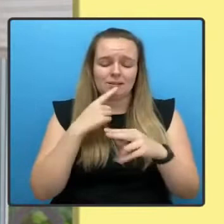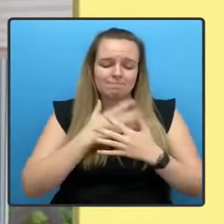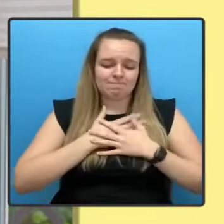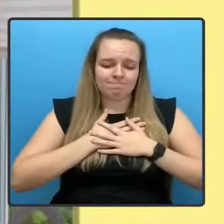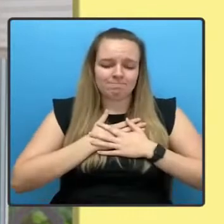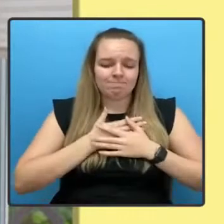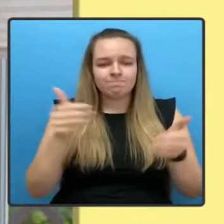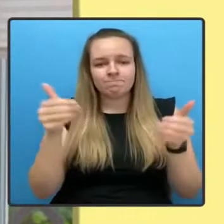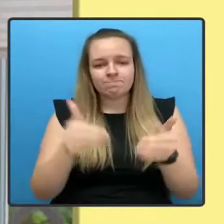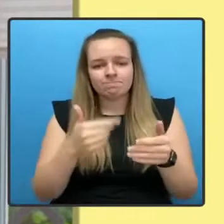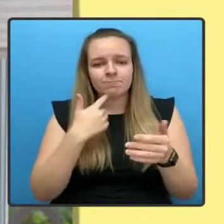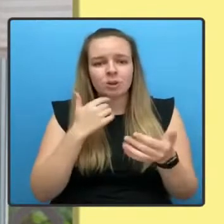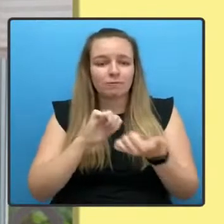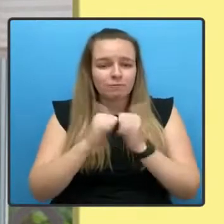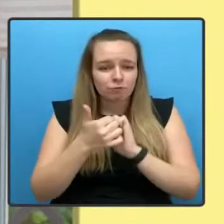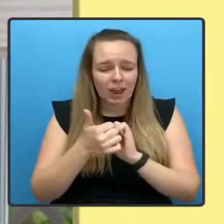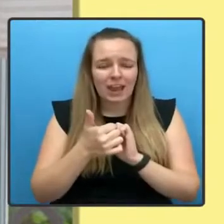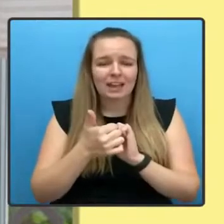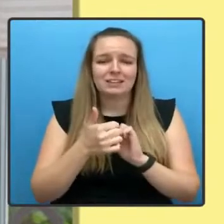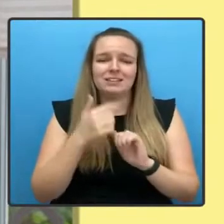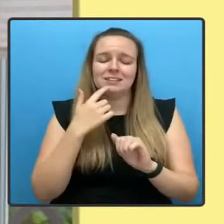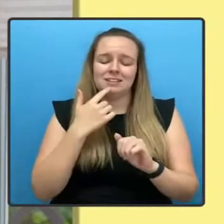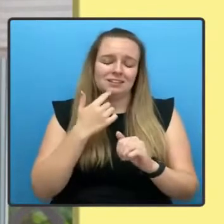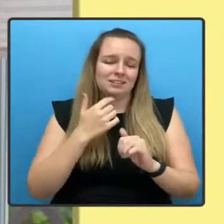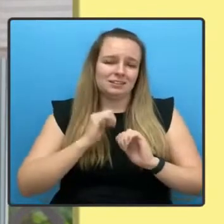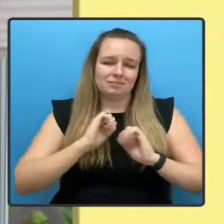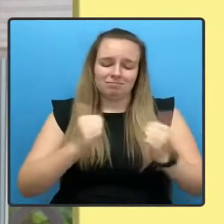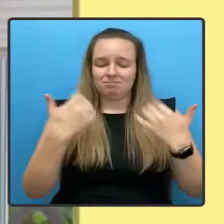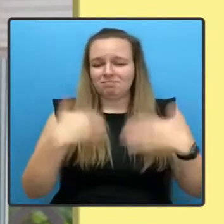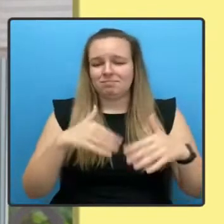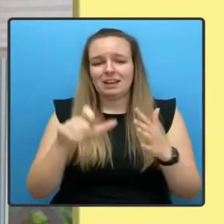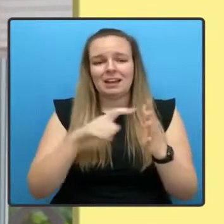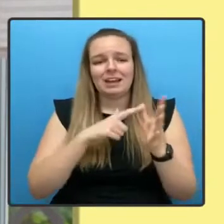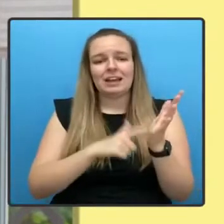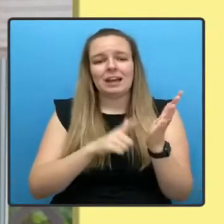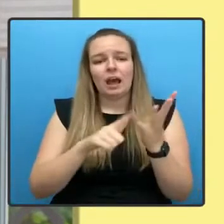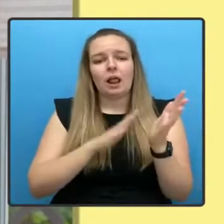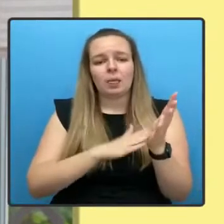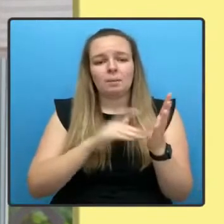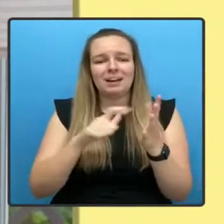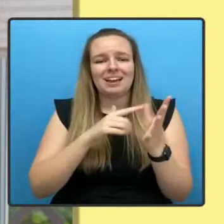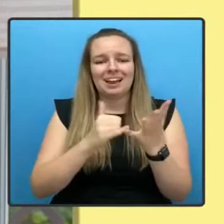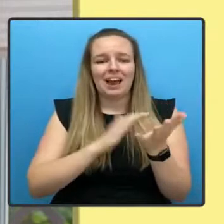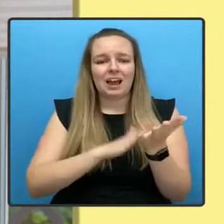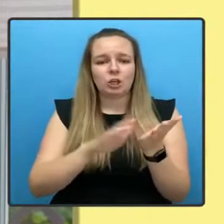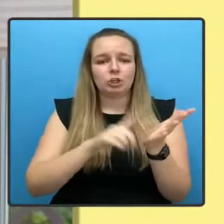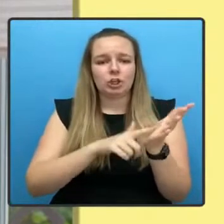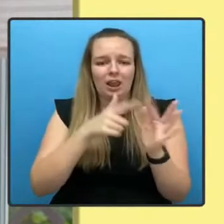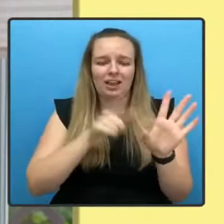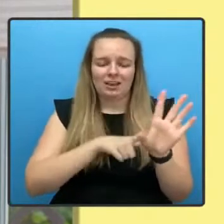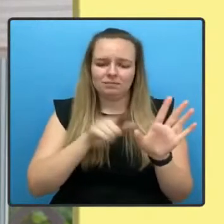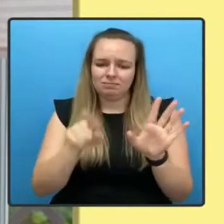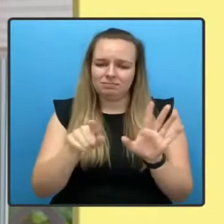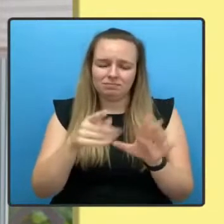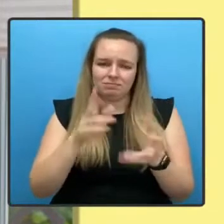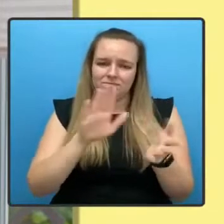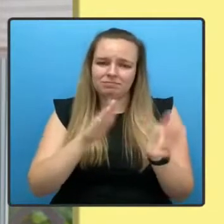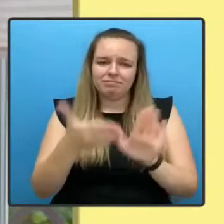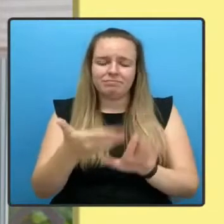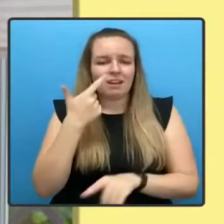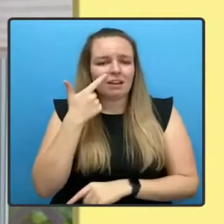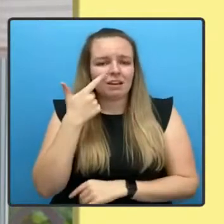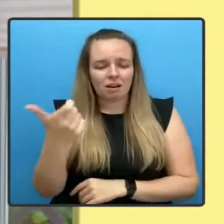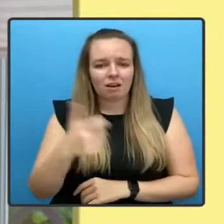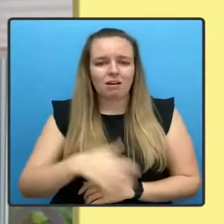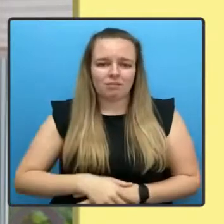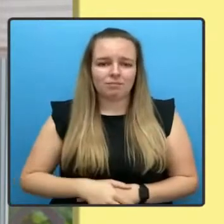sheer force of nature, Callum Cashley, taken from us far, far too soon. Callum wasn't